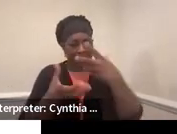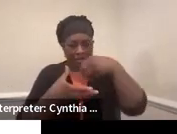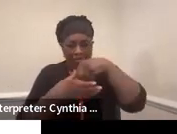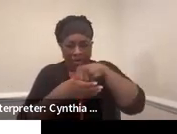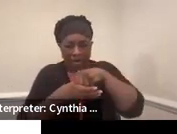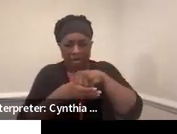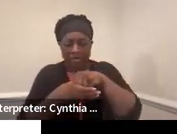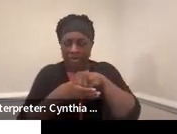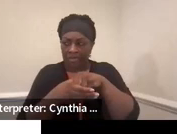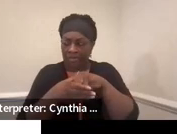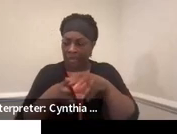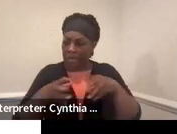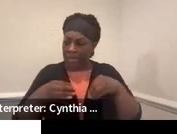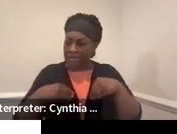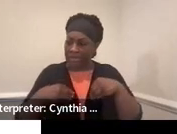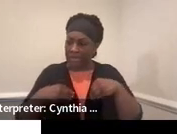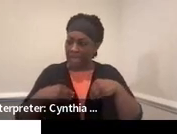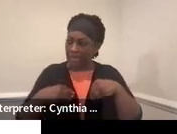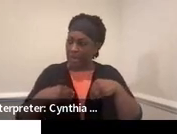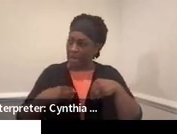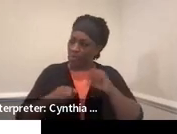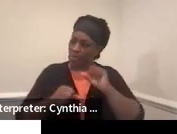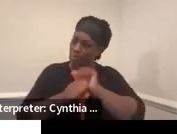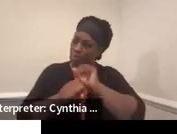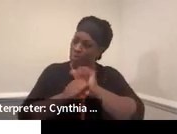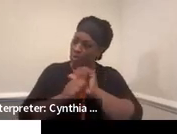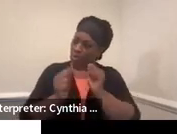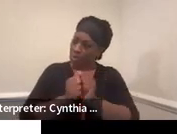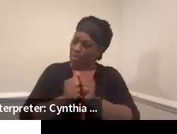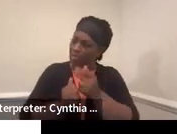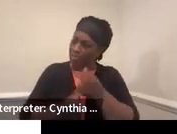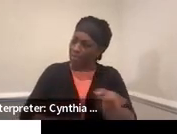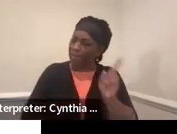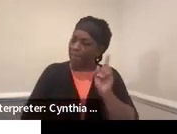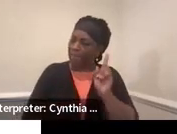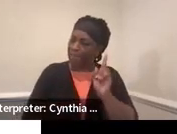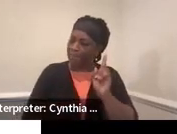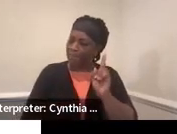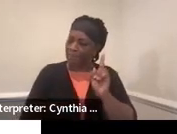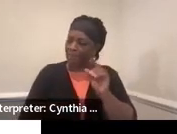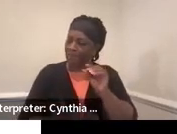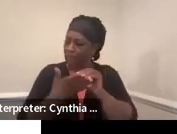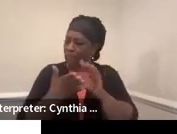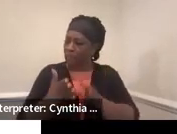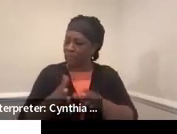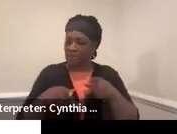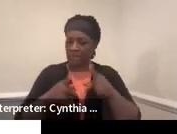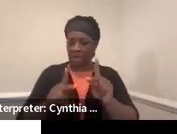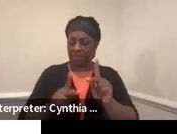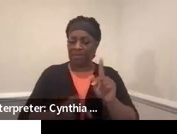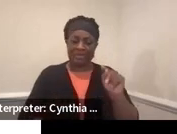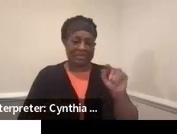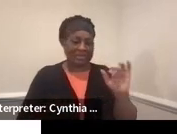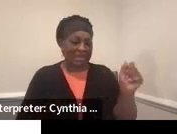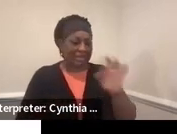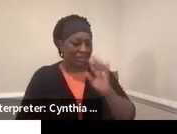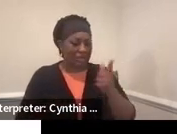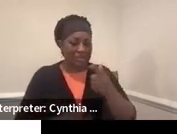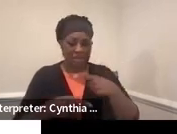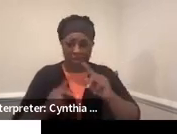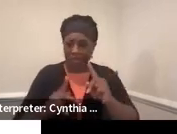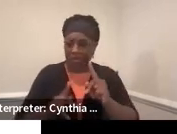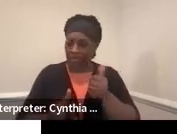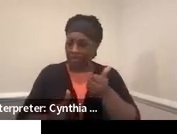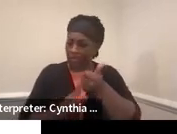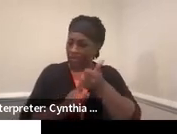going to take them and do that work with them? Mm-hmm. And this is an opportunity for you as well to engage